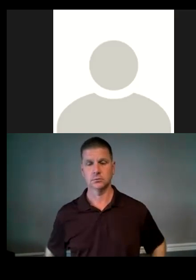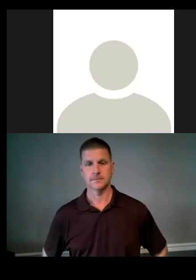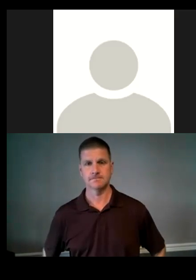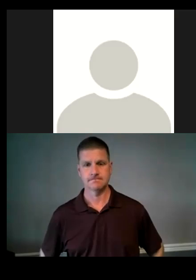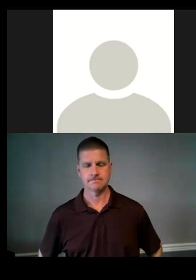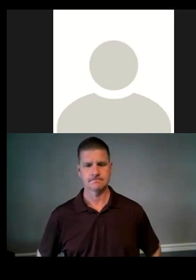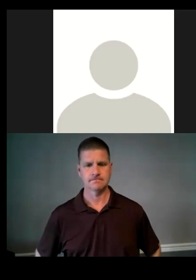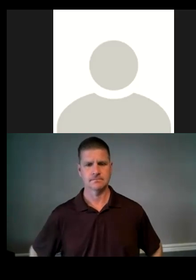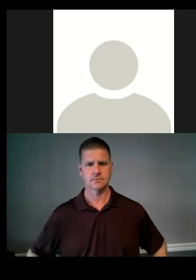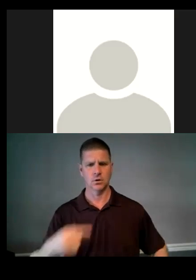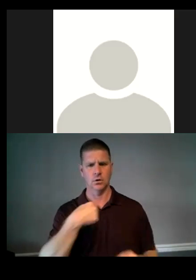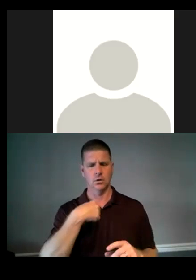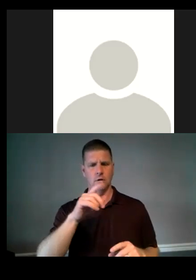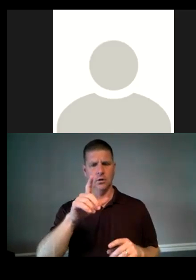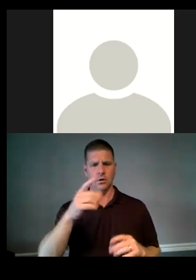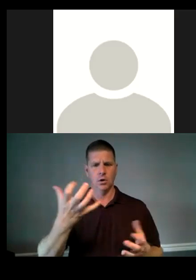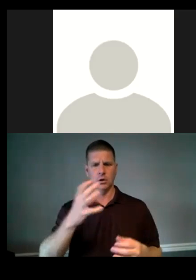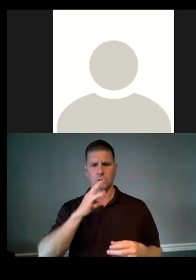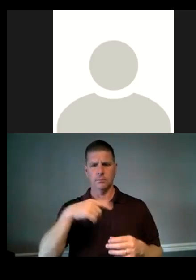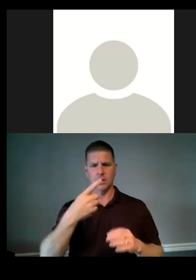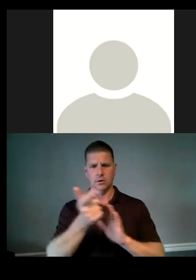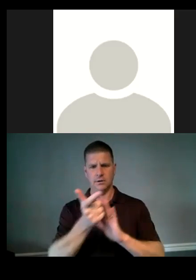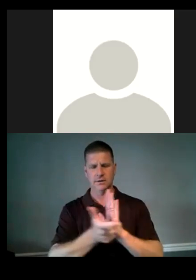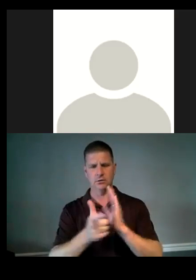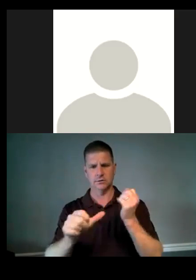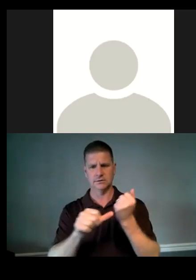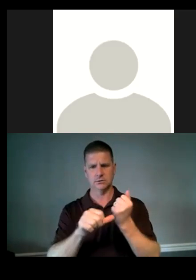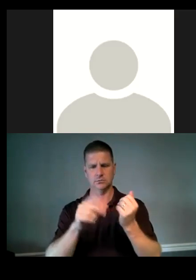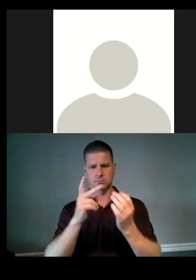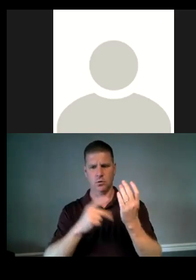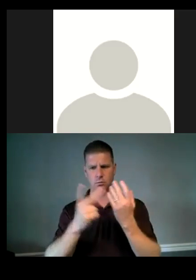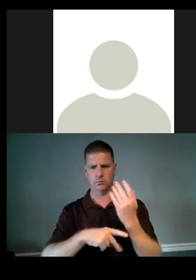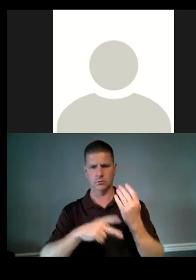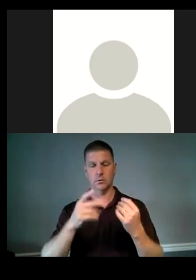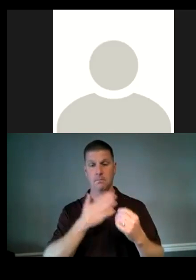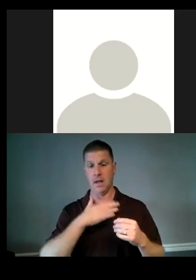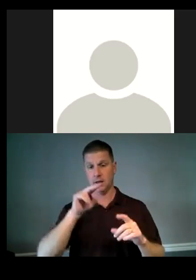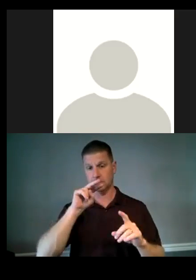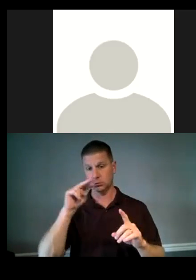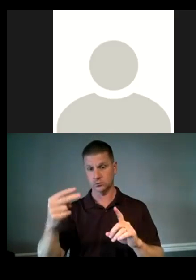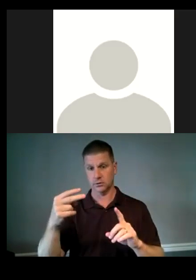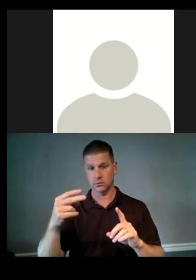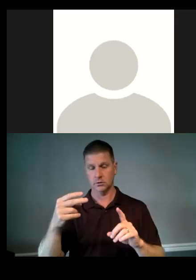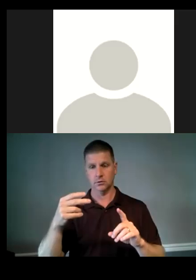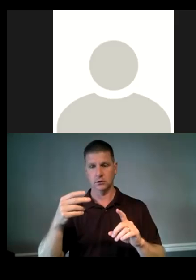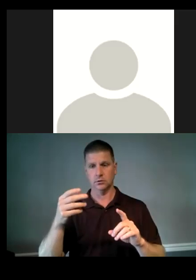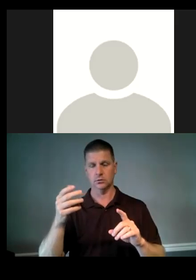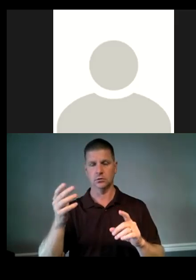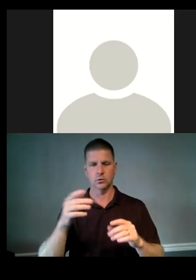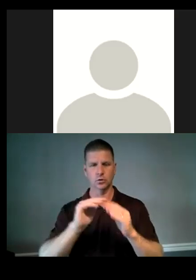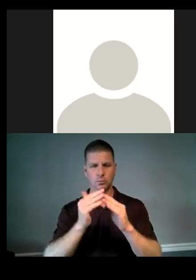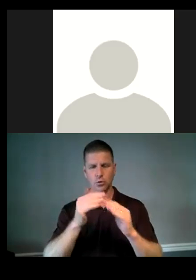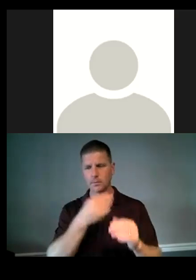Um, I, I wanted to talk about the legal assistance program, um, just, you know, from my perspective and talking to community